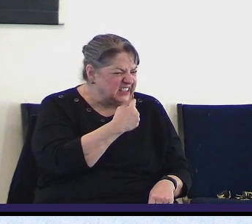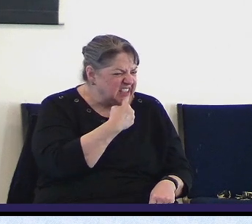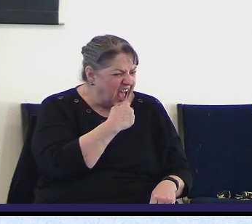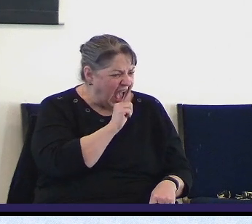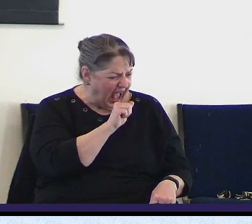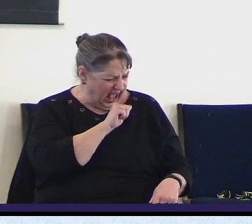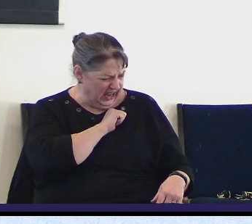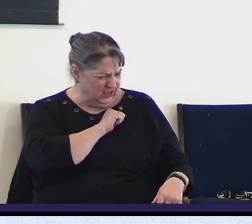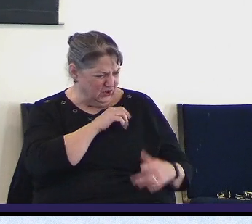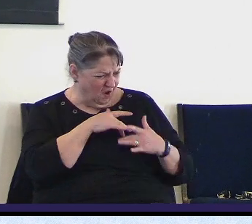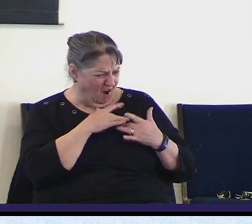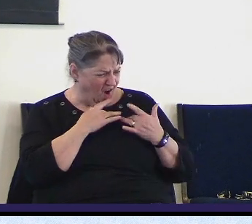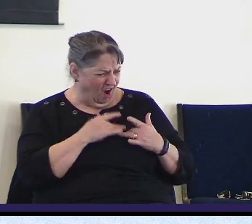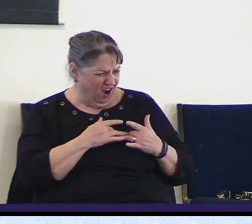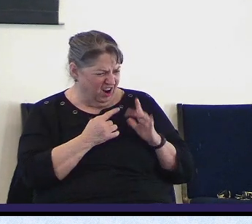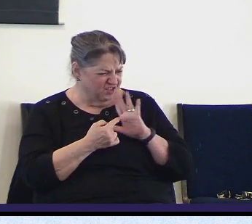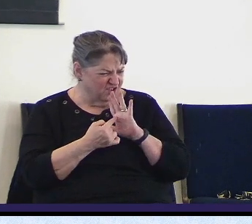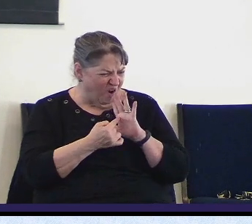it.